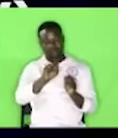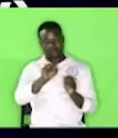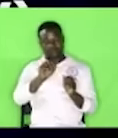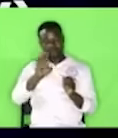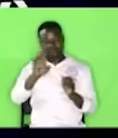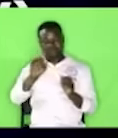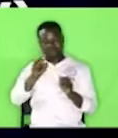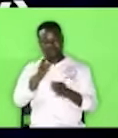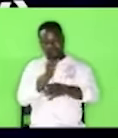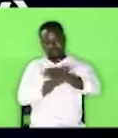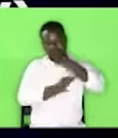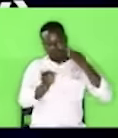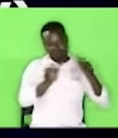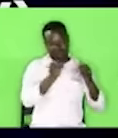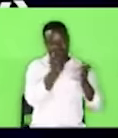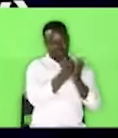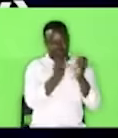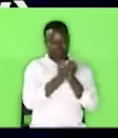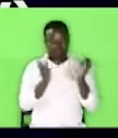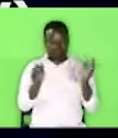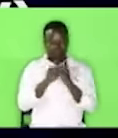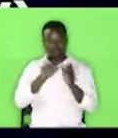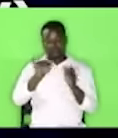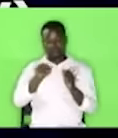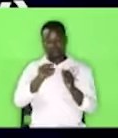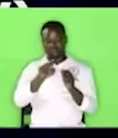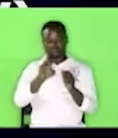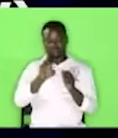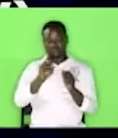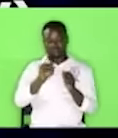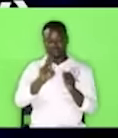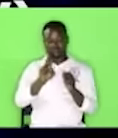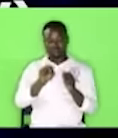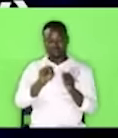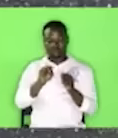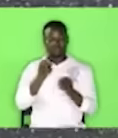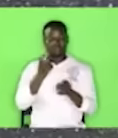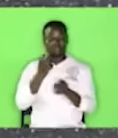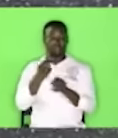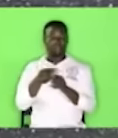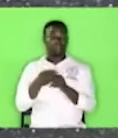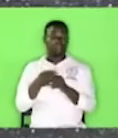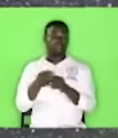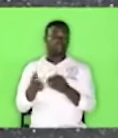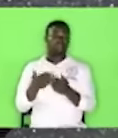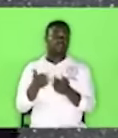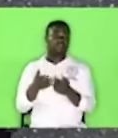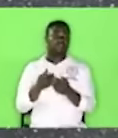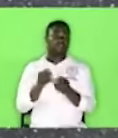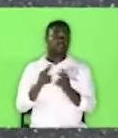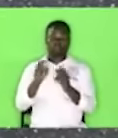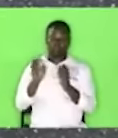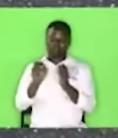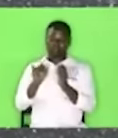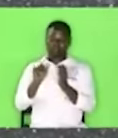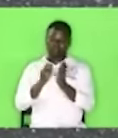so Jesus was a common name now what is wonderful about the name Jesus now